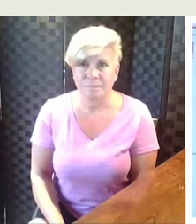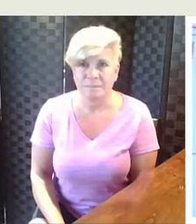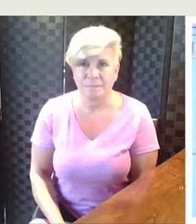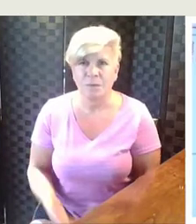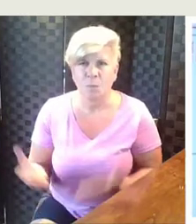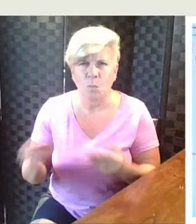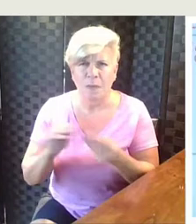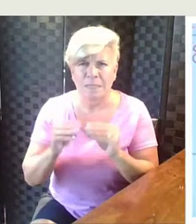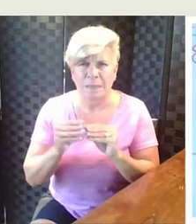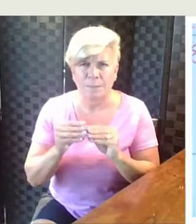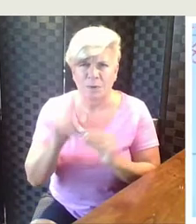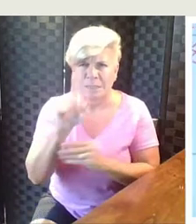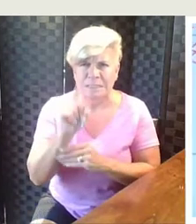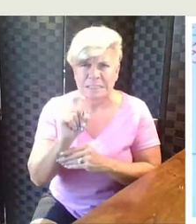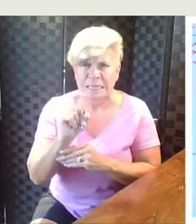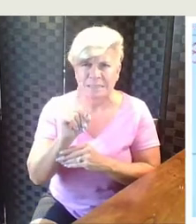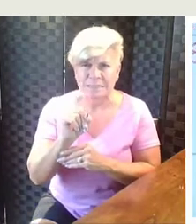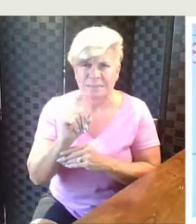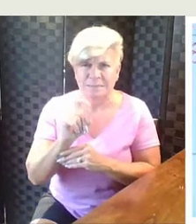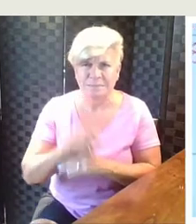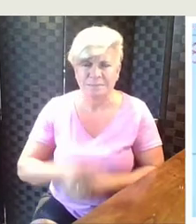What number is that X?